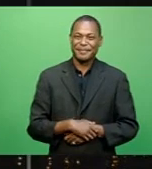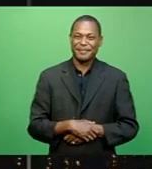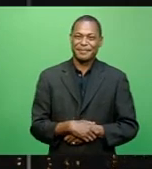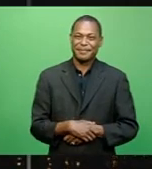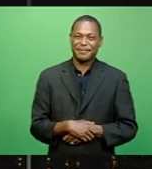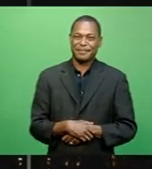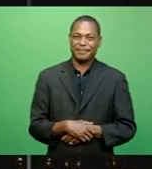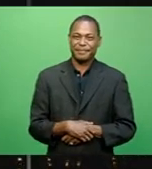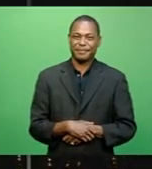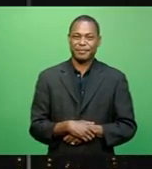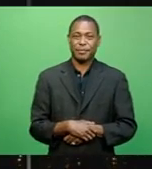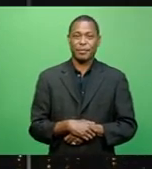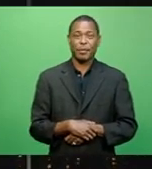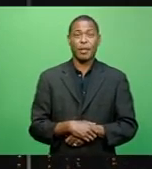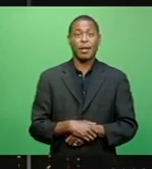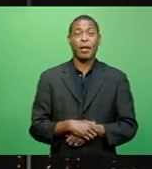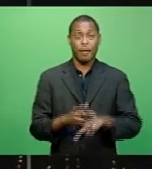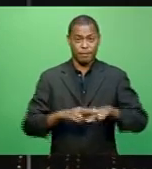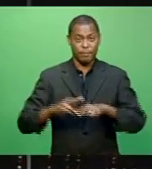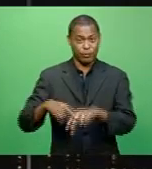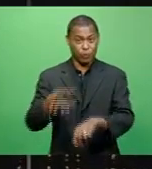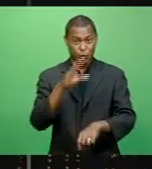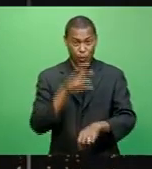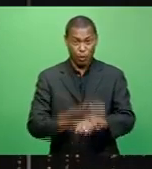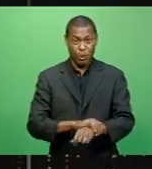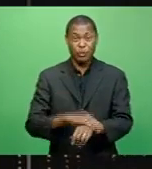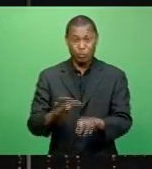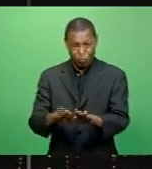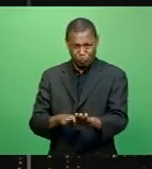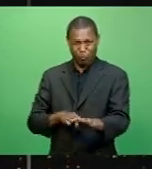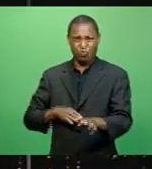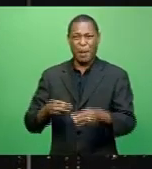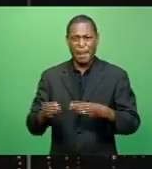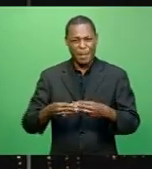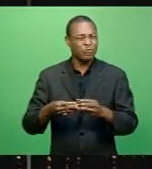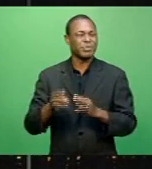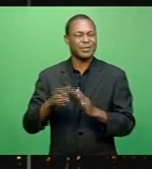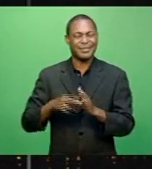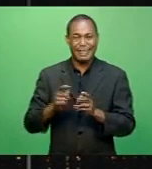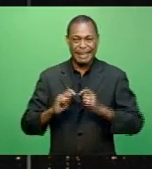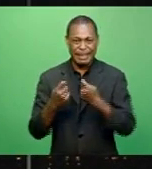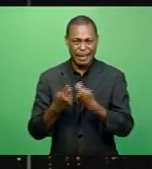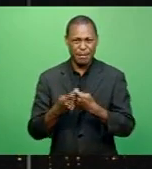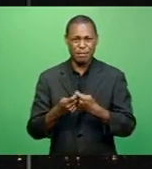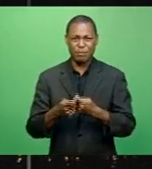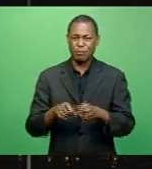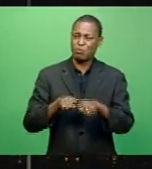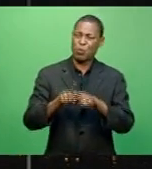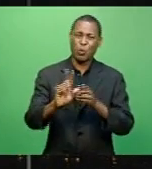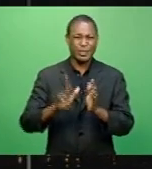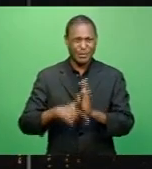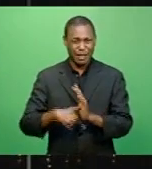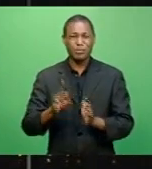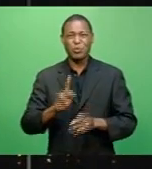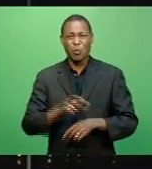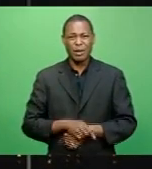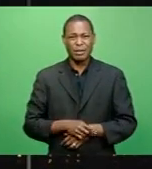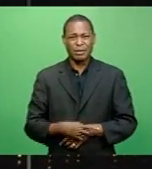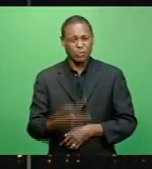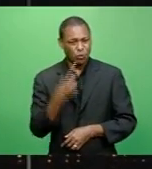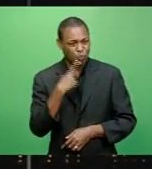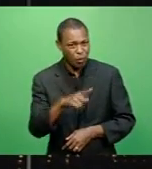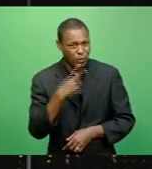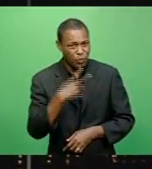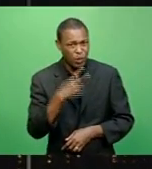The Fiji Police Traffic Management Team says on many occasions, their officers have been victims of verbal abuse from